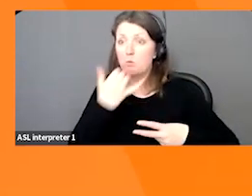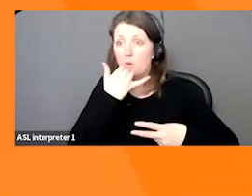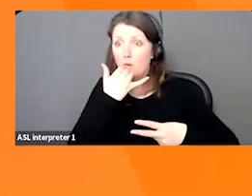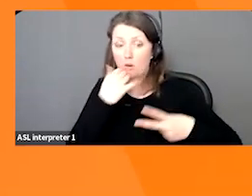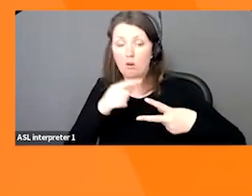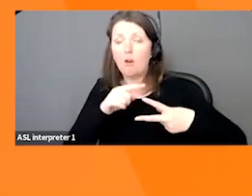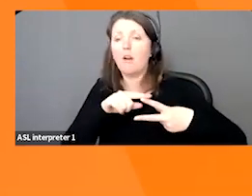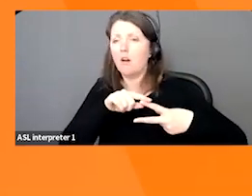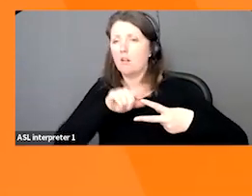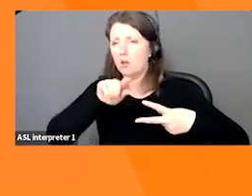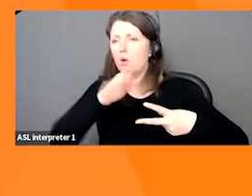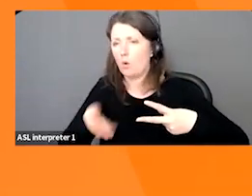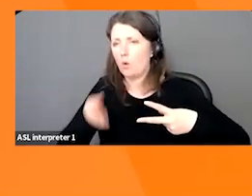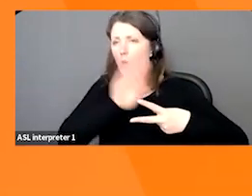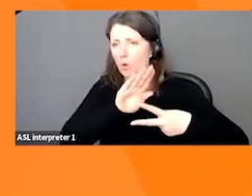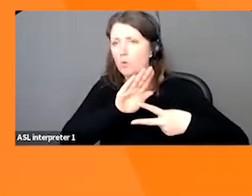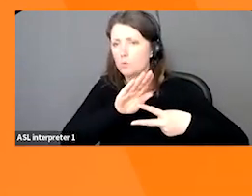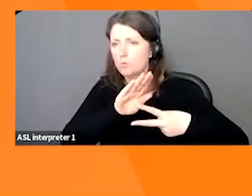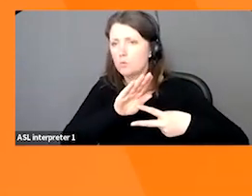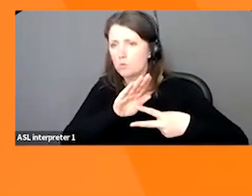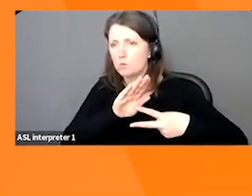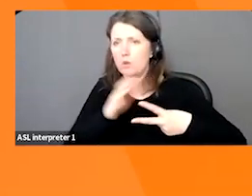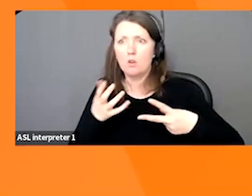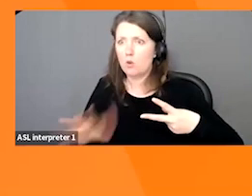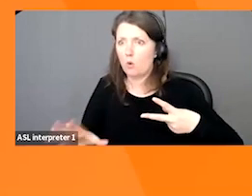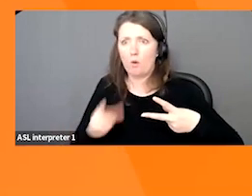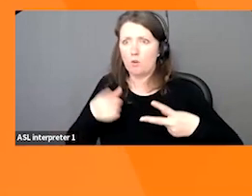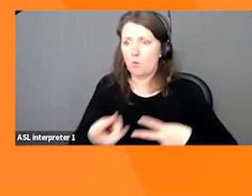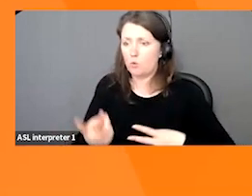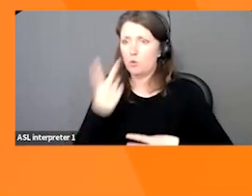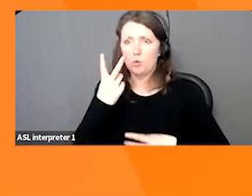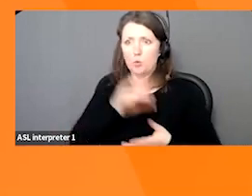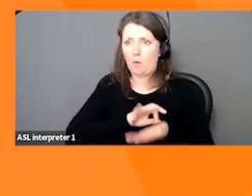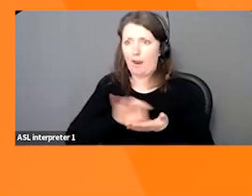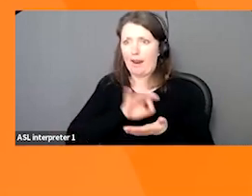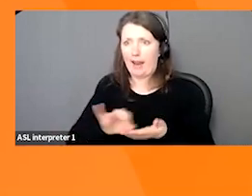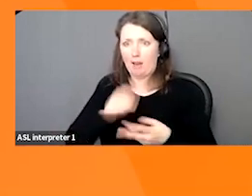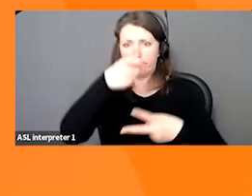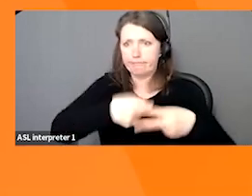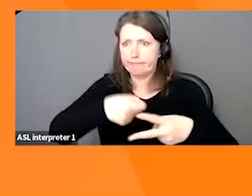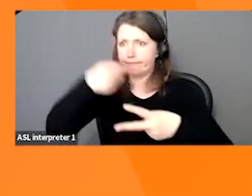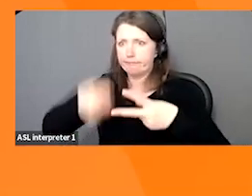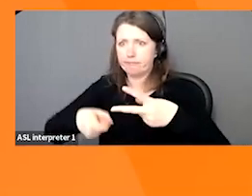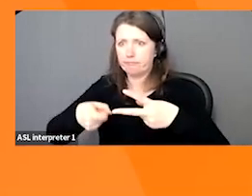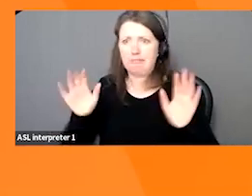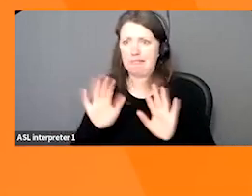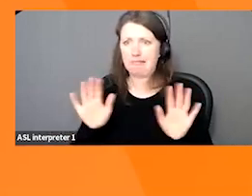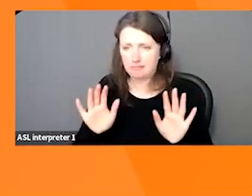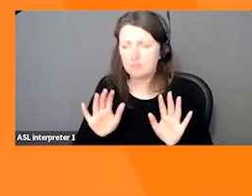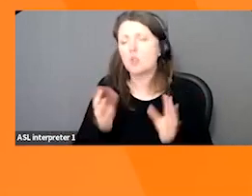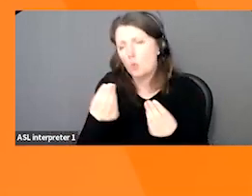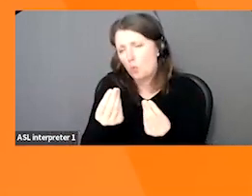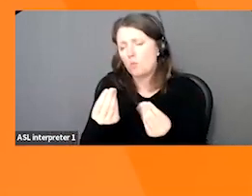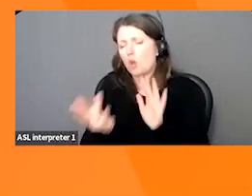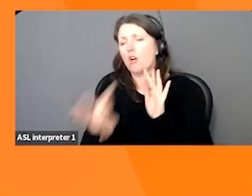Otherwise, you might be built through the two accounts are very important to select the account that you wish to keep and just convey that back to us so we